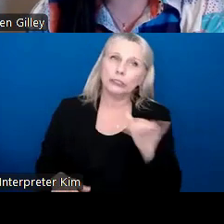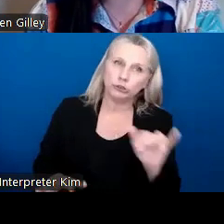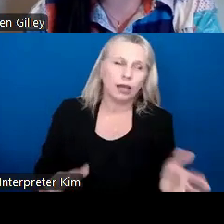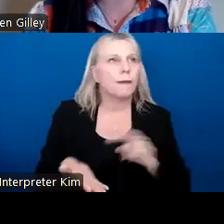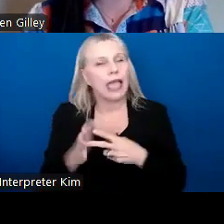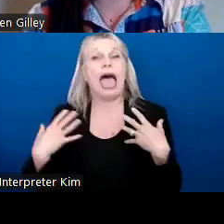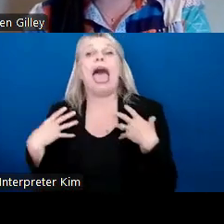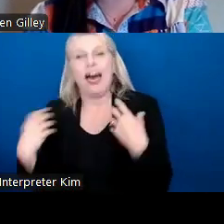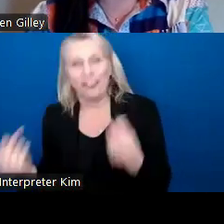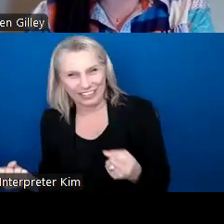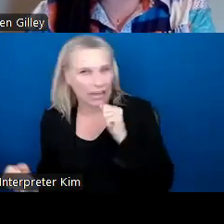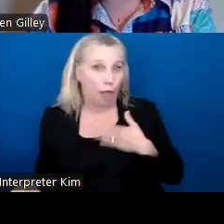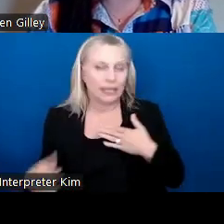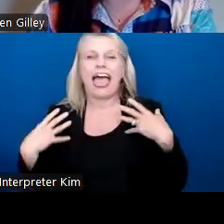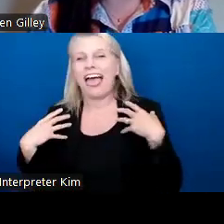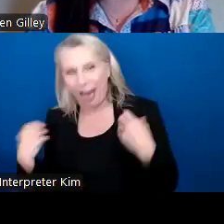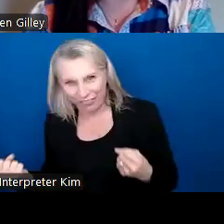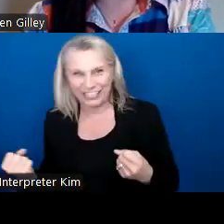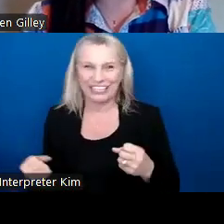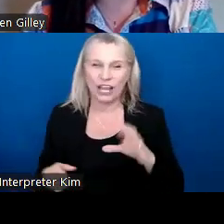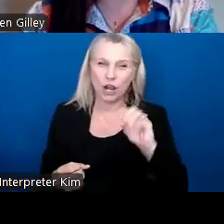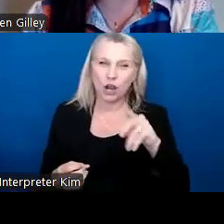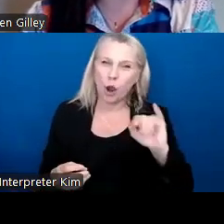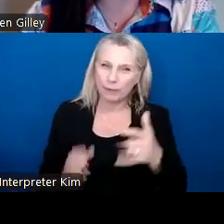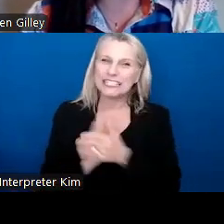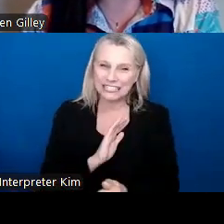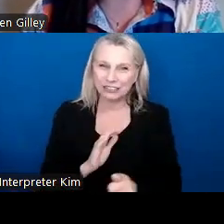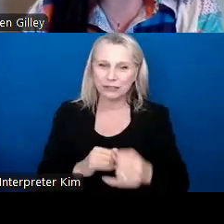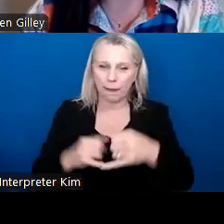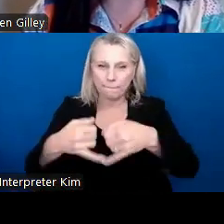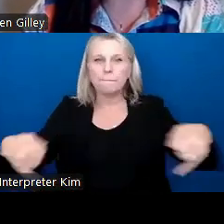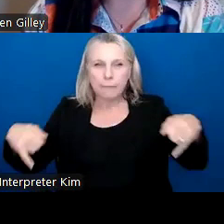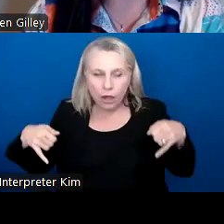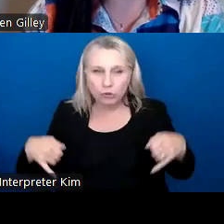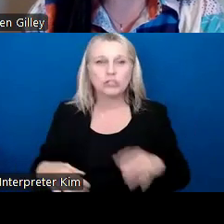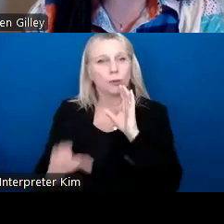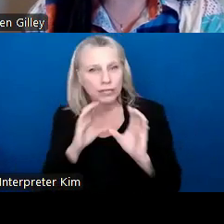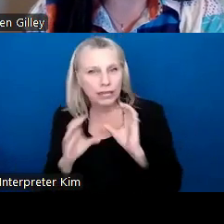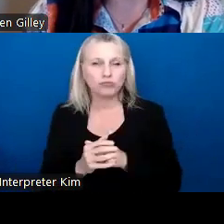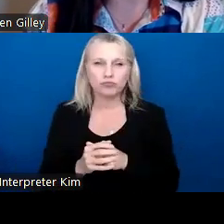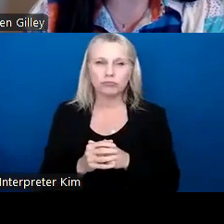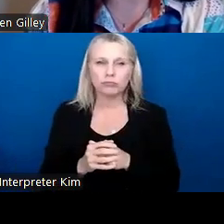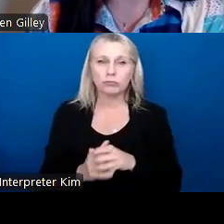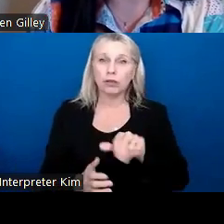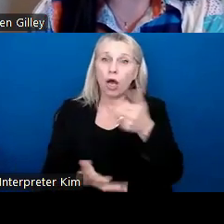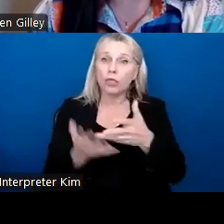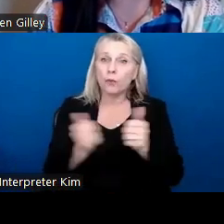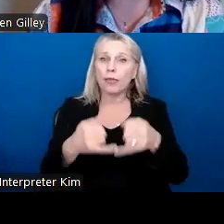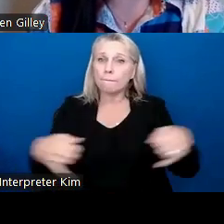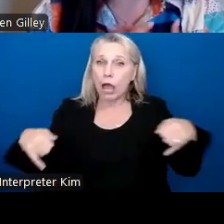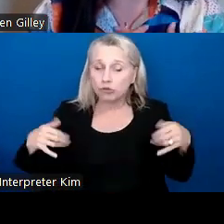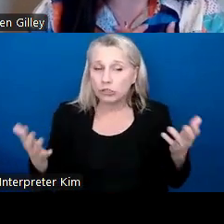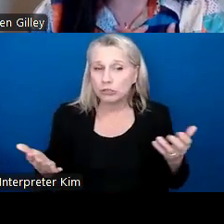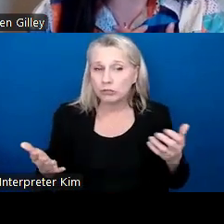Healthy coping skills, setting boundaries and communicating. Um, another thing with boundaries that I